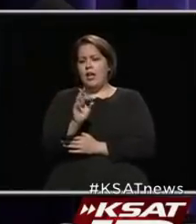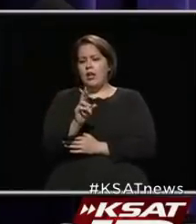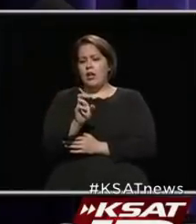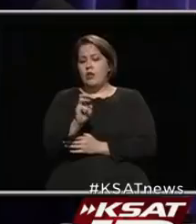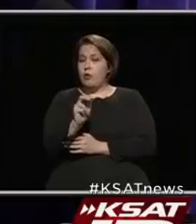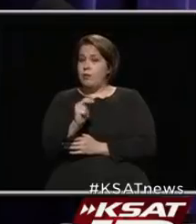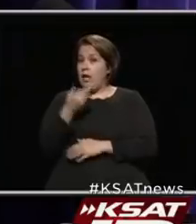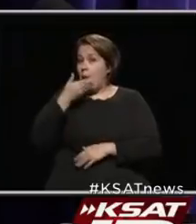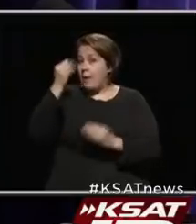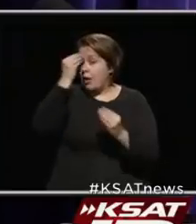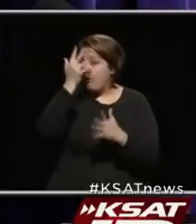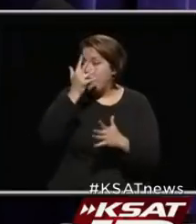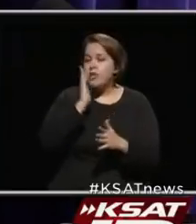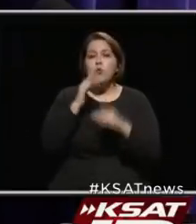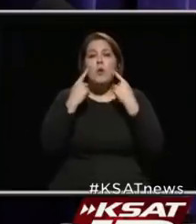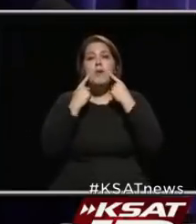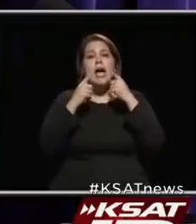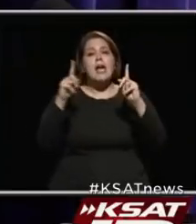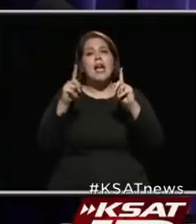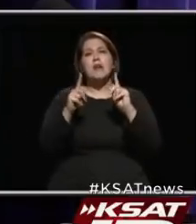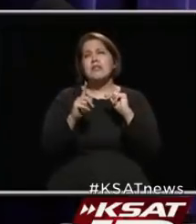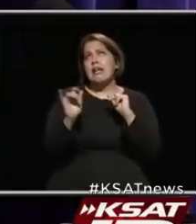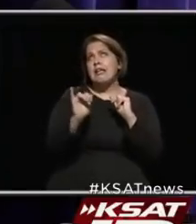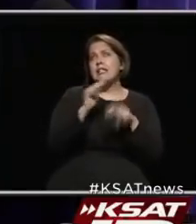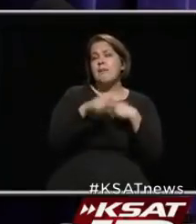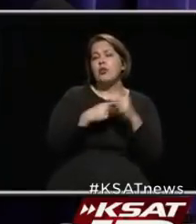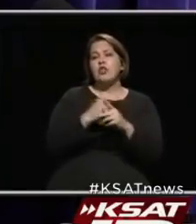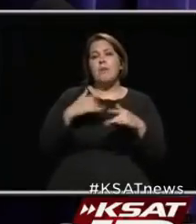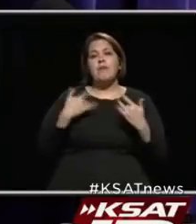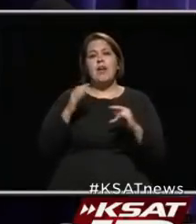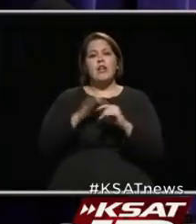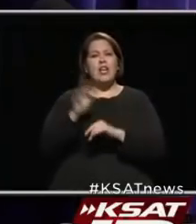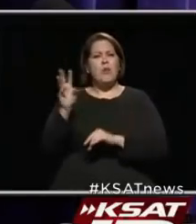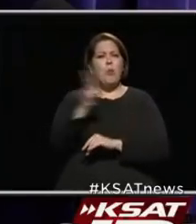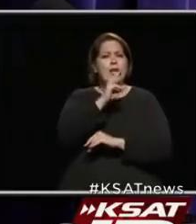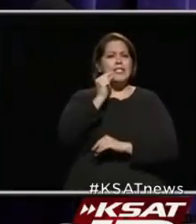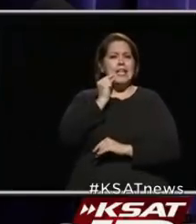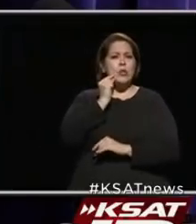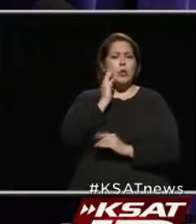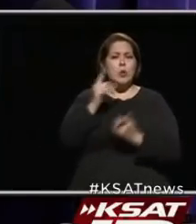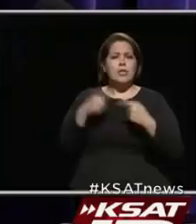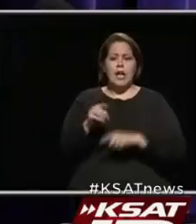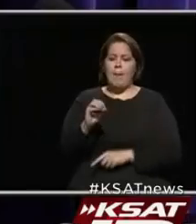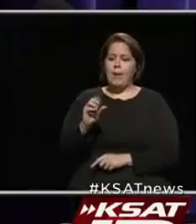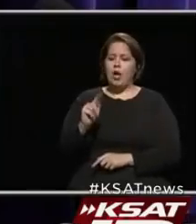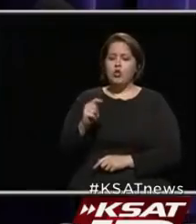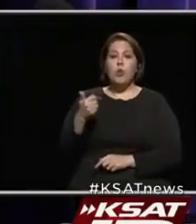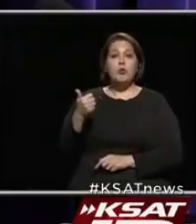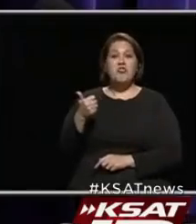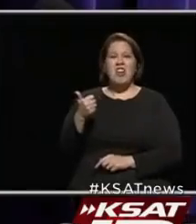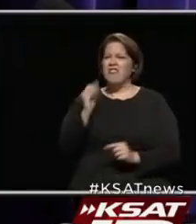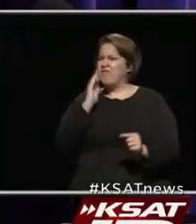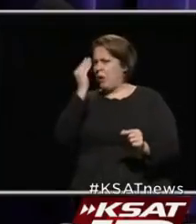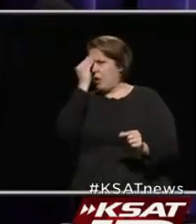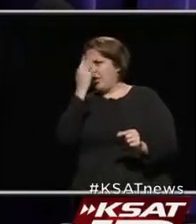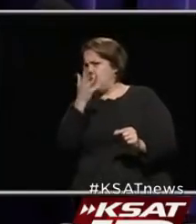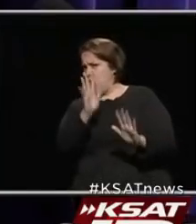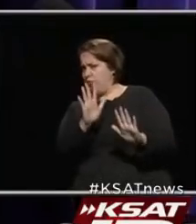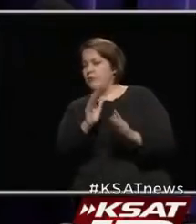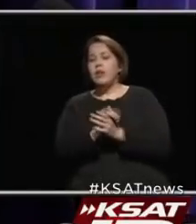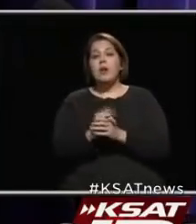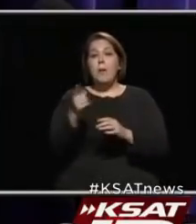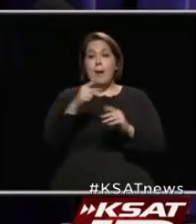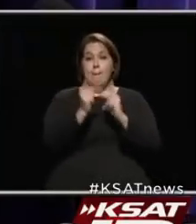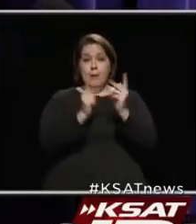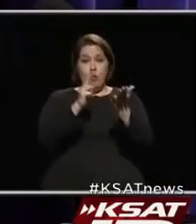The better news is that we'll be announcing a similar event on the west side that will take place October 10th, and I'll keep you posted on that. But those that have